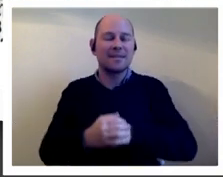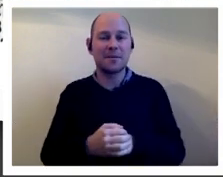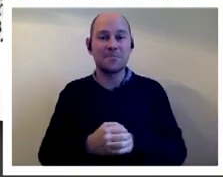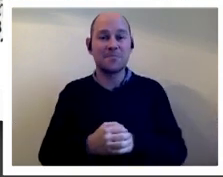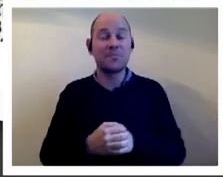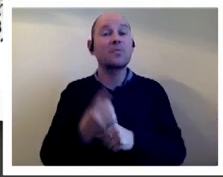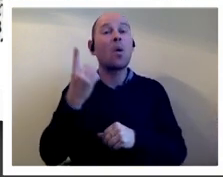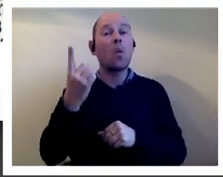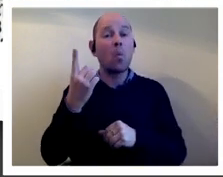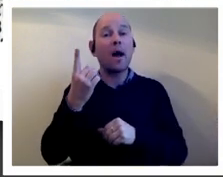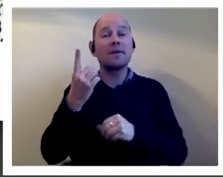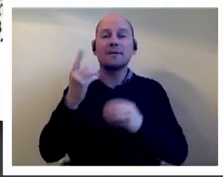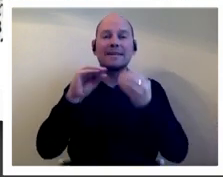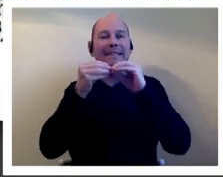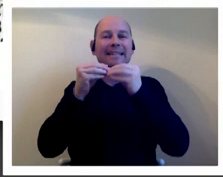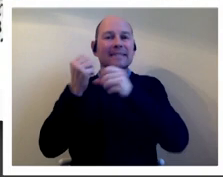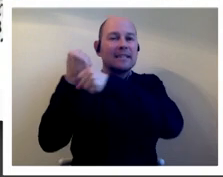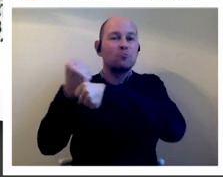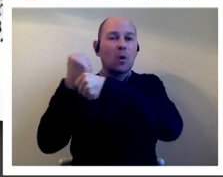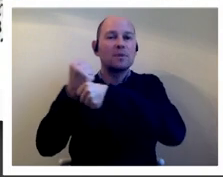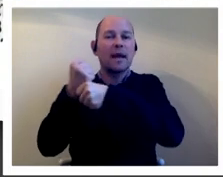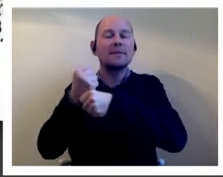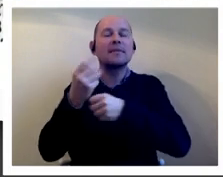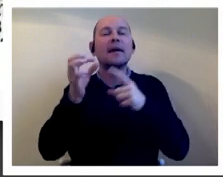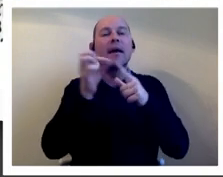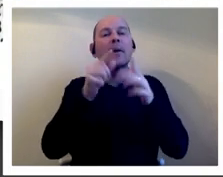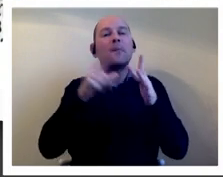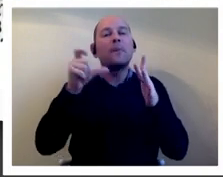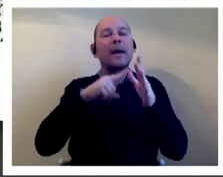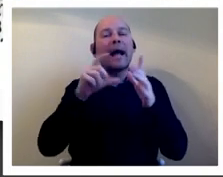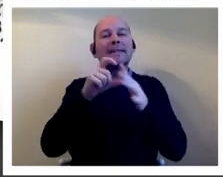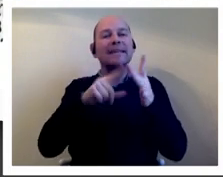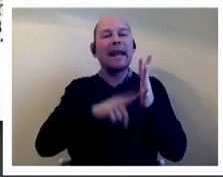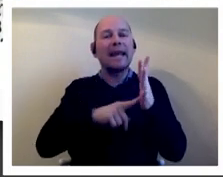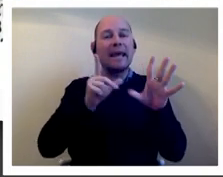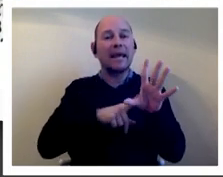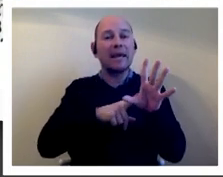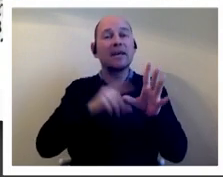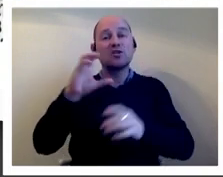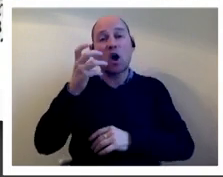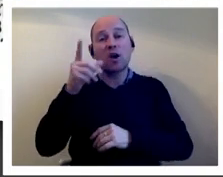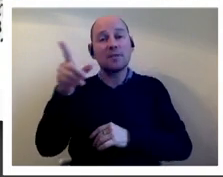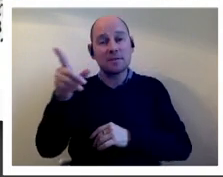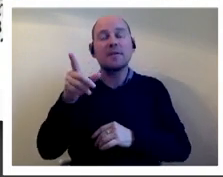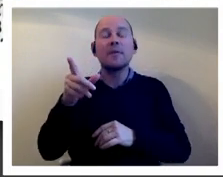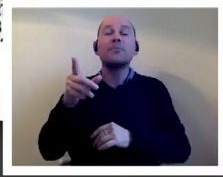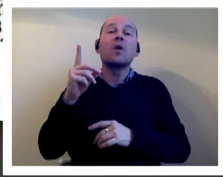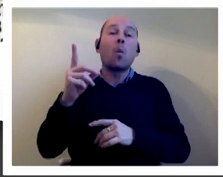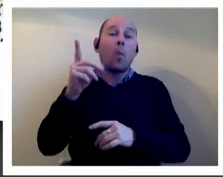in piccadilly circus that um one of the actors from gay sweatshop chap called richard sandals did something quite remarkable